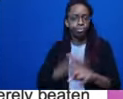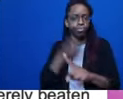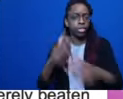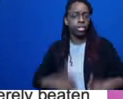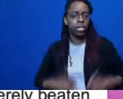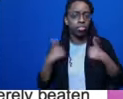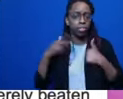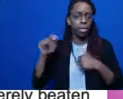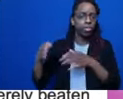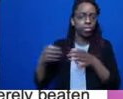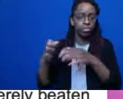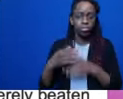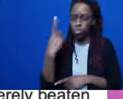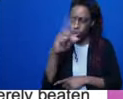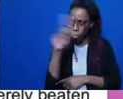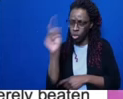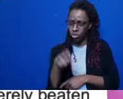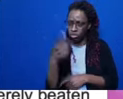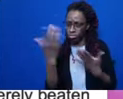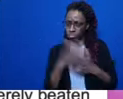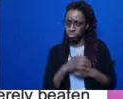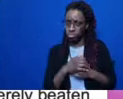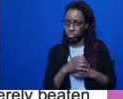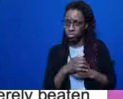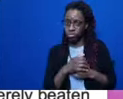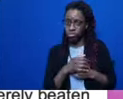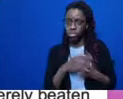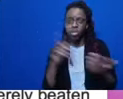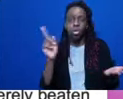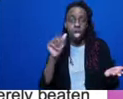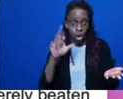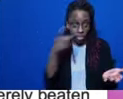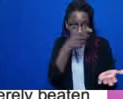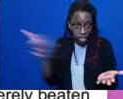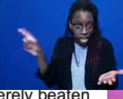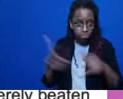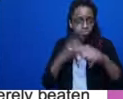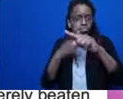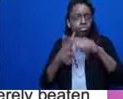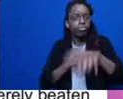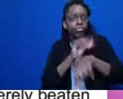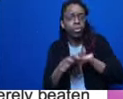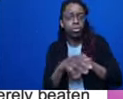influences? Do you notice any positive influences in this story? What are them? What are those?